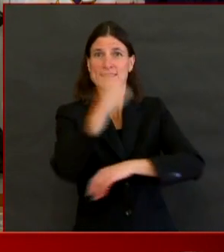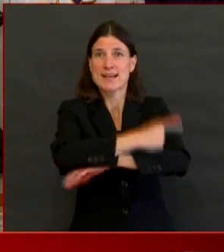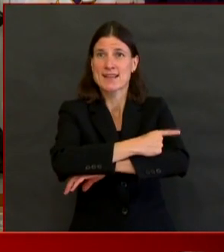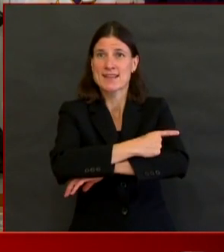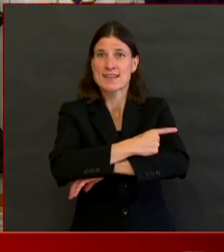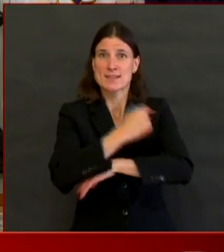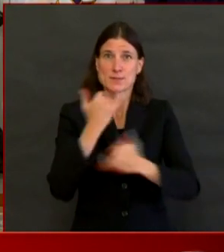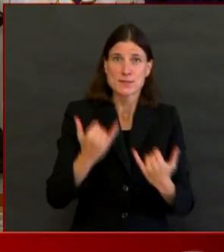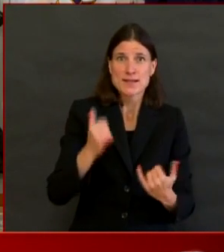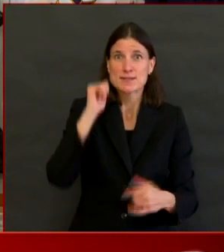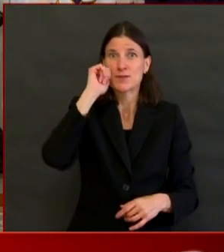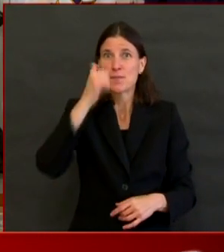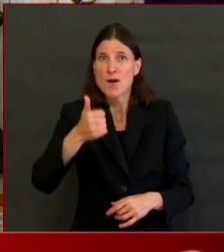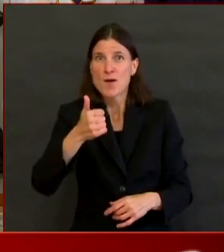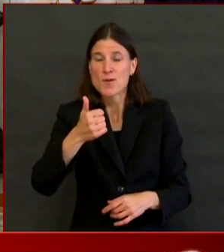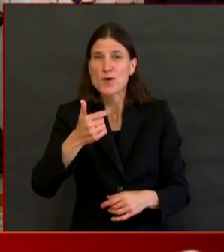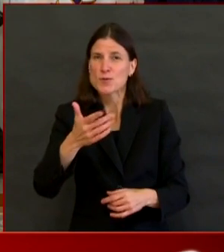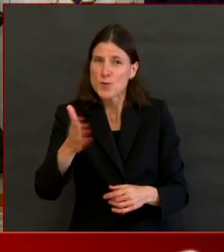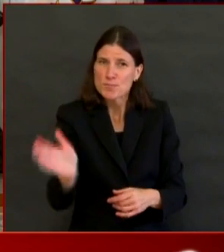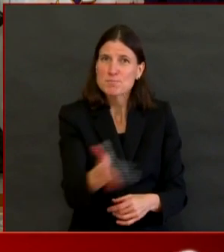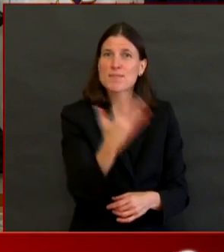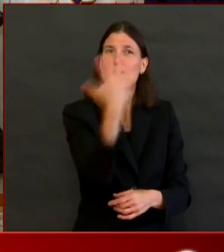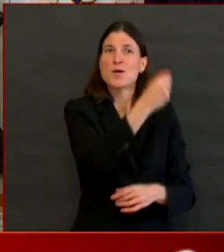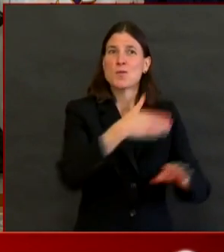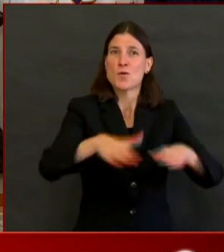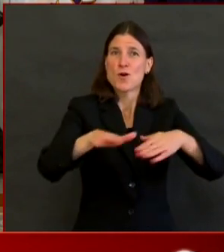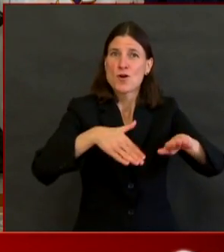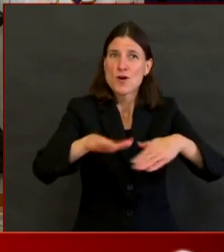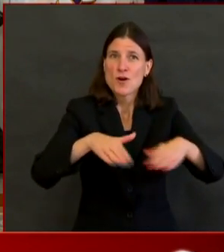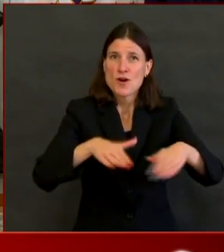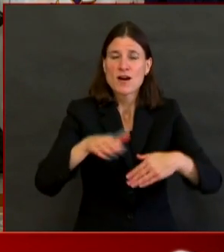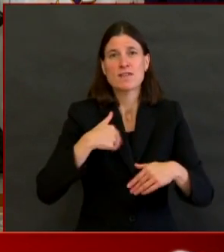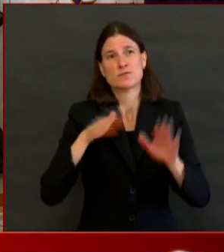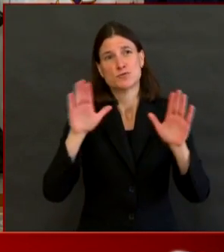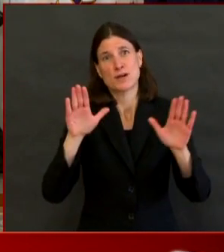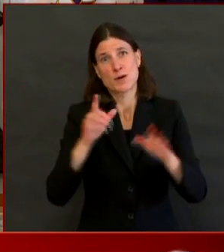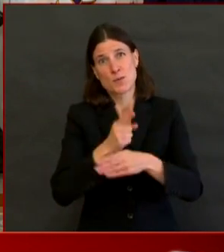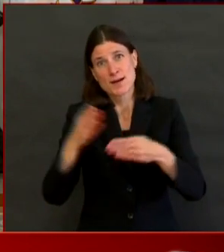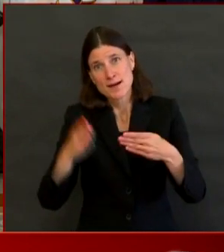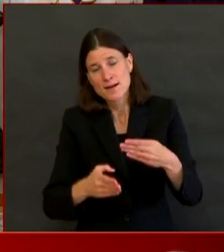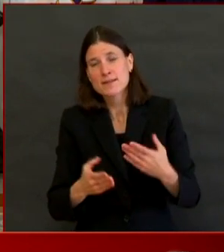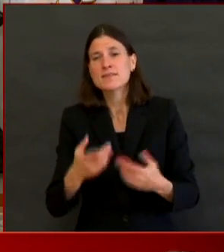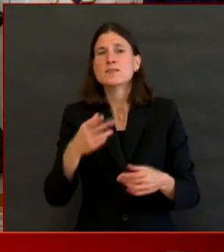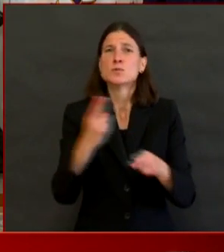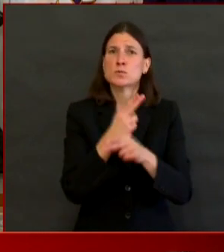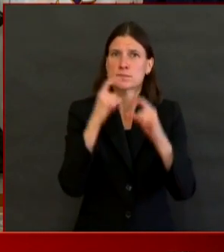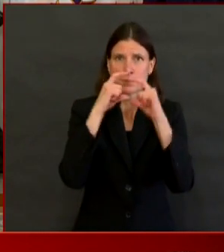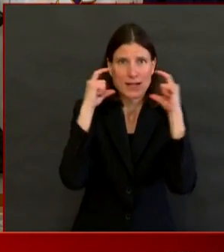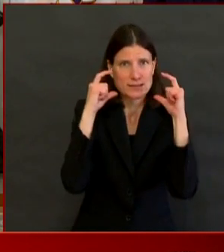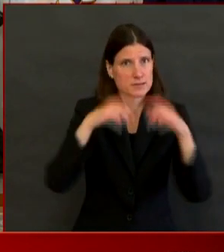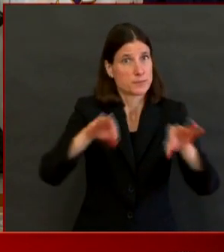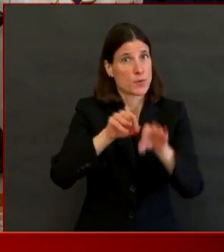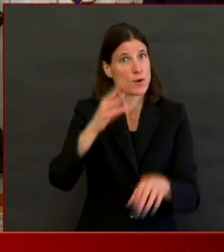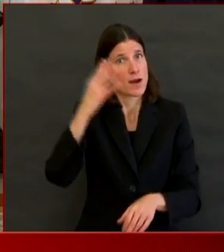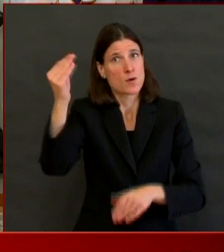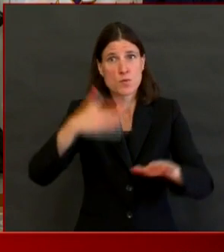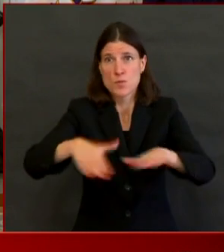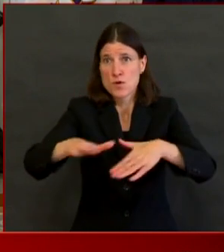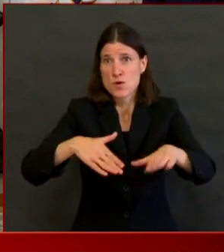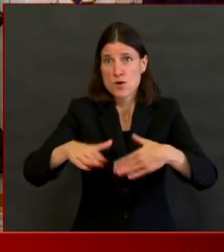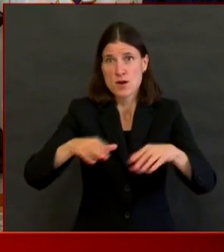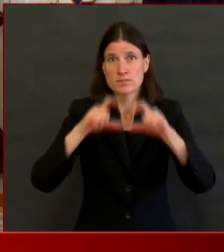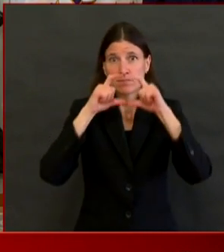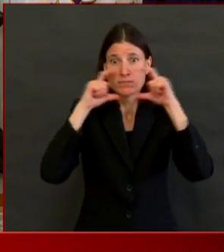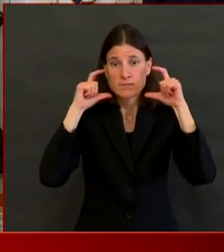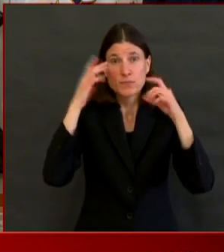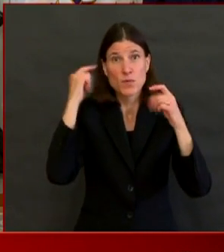so that you are preventing spread of any illness or infectious particles even if you are feeling